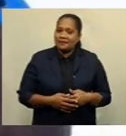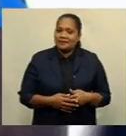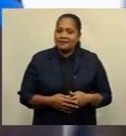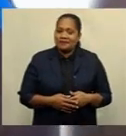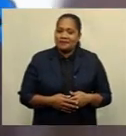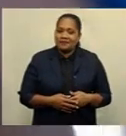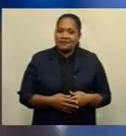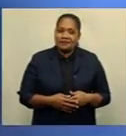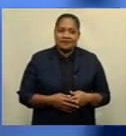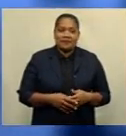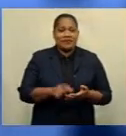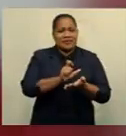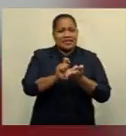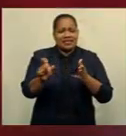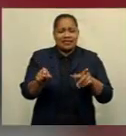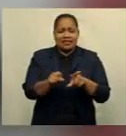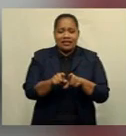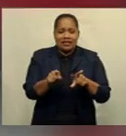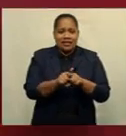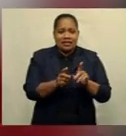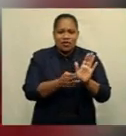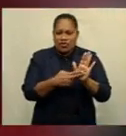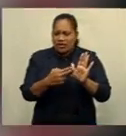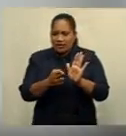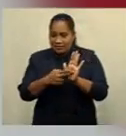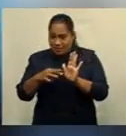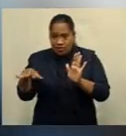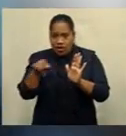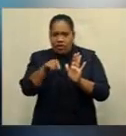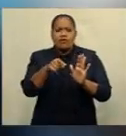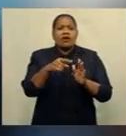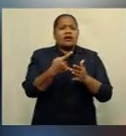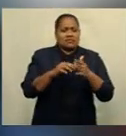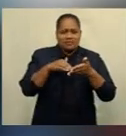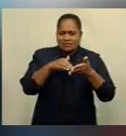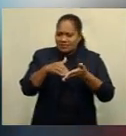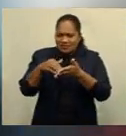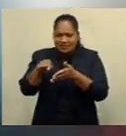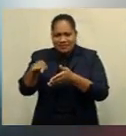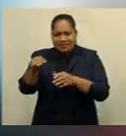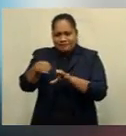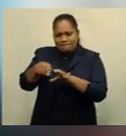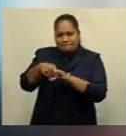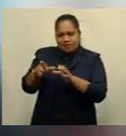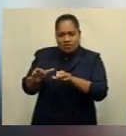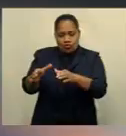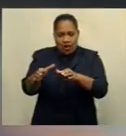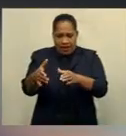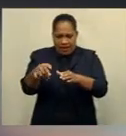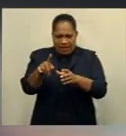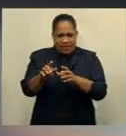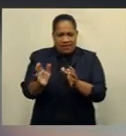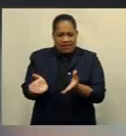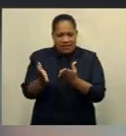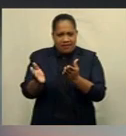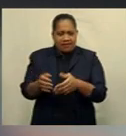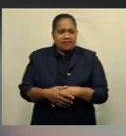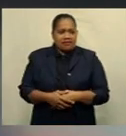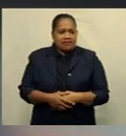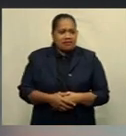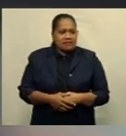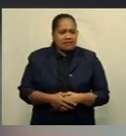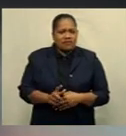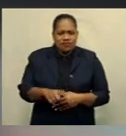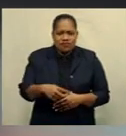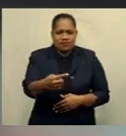Players like Leone Nakarawa help build more depth in the squad. One of the things we wanted to do was just have continuity from